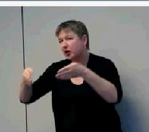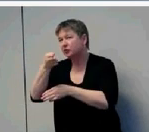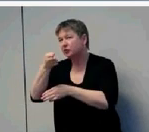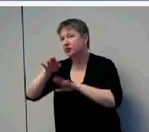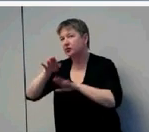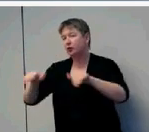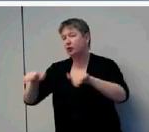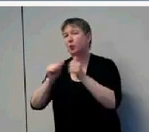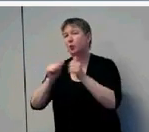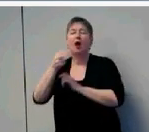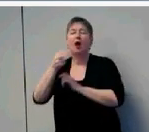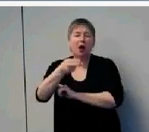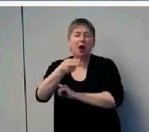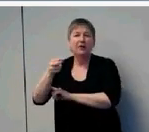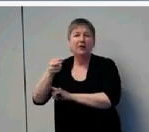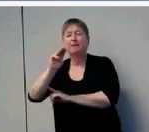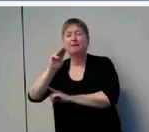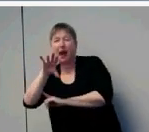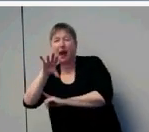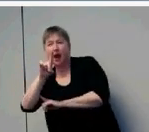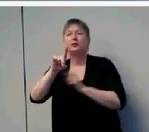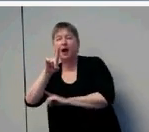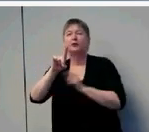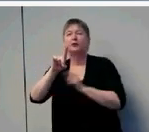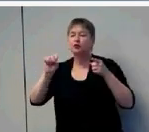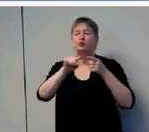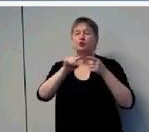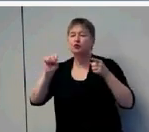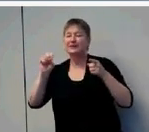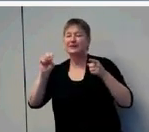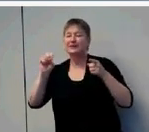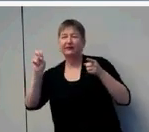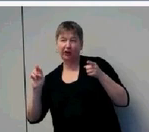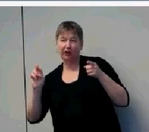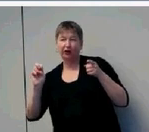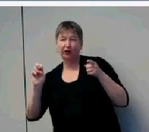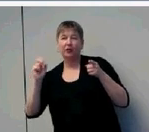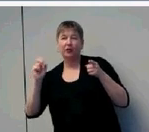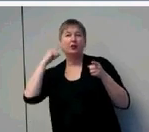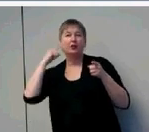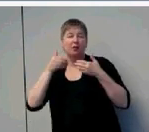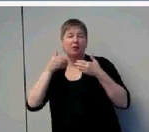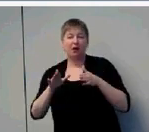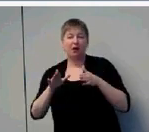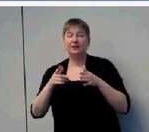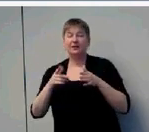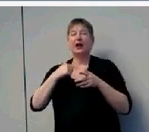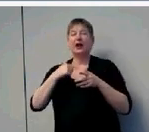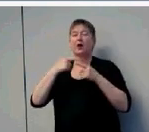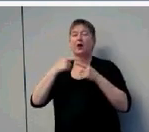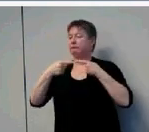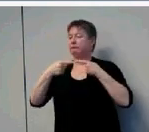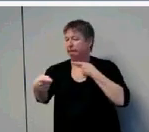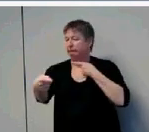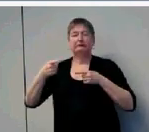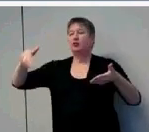loss. And I don't want to take much time from her because she, when I looked at her slides, there was a great